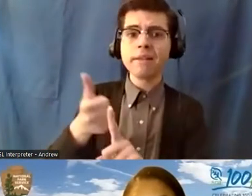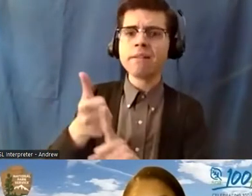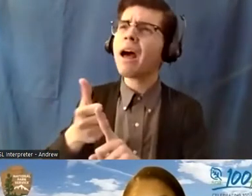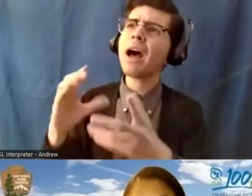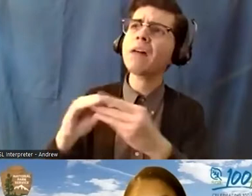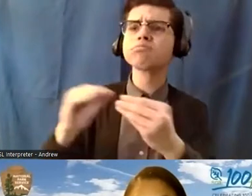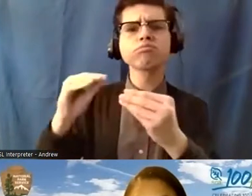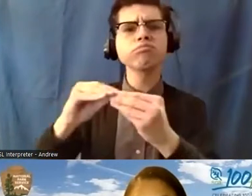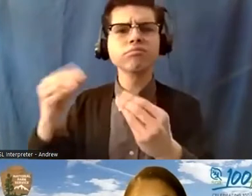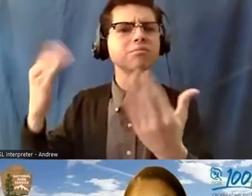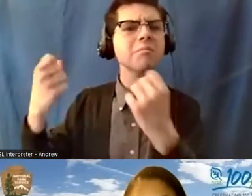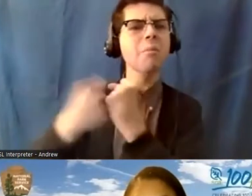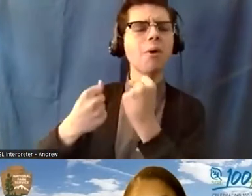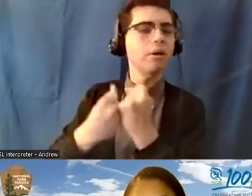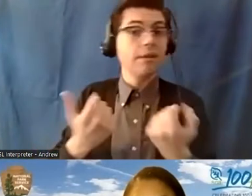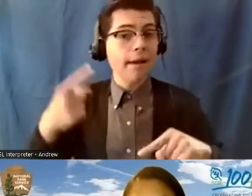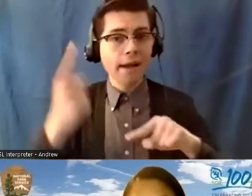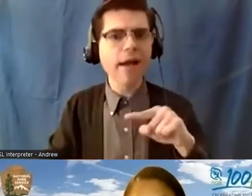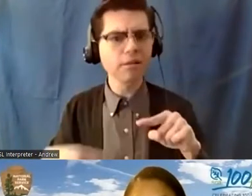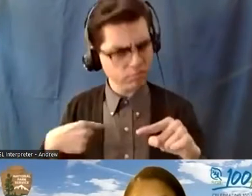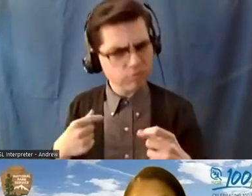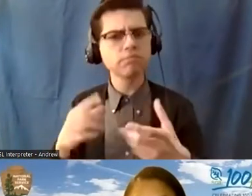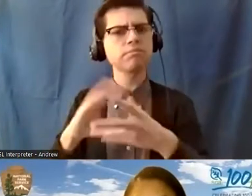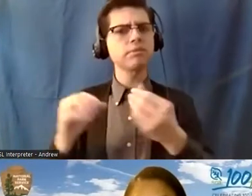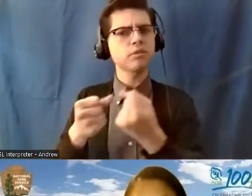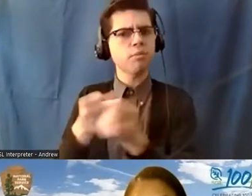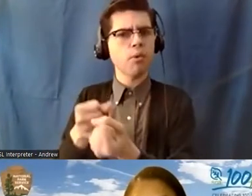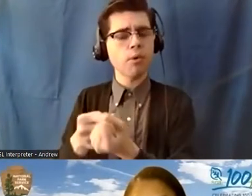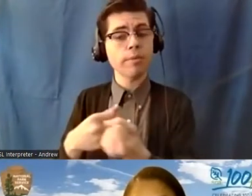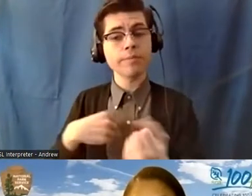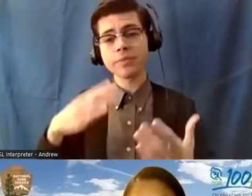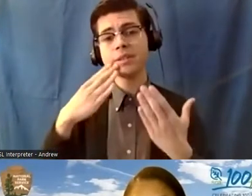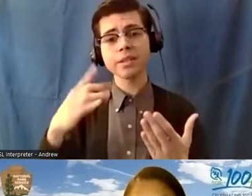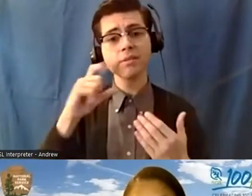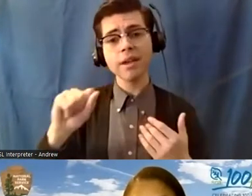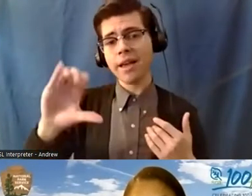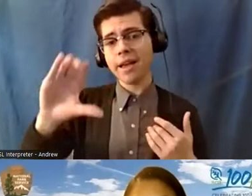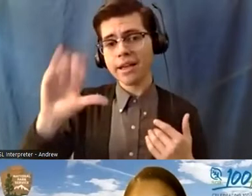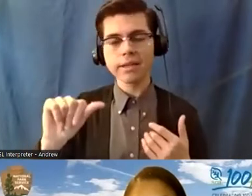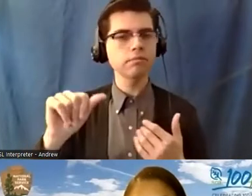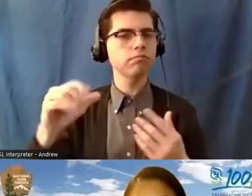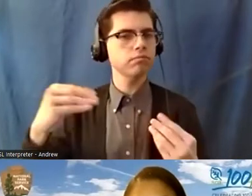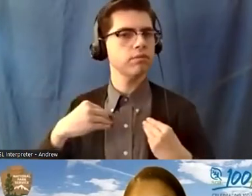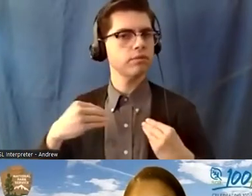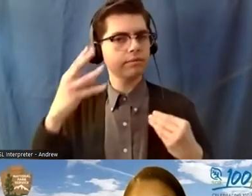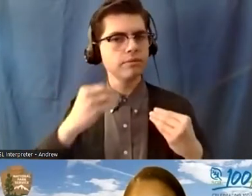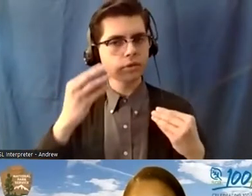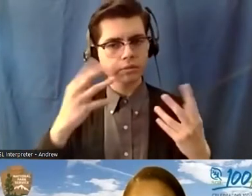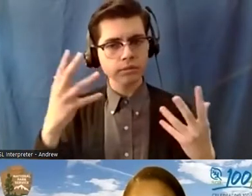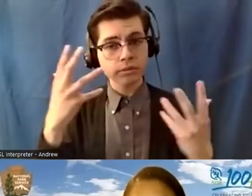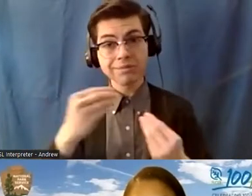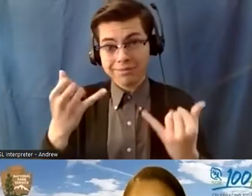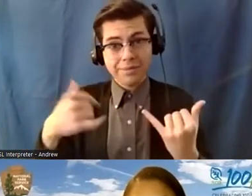And I am tremendously grateful to SCA for giving me my experience. And now I hire